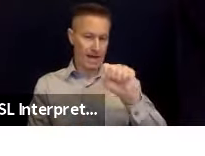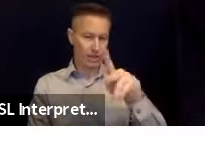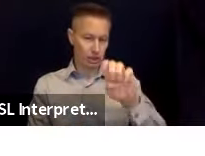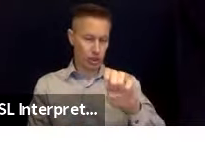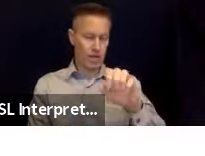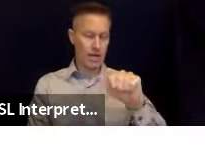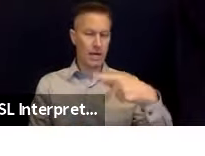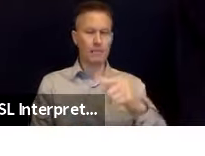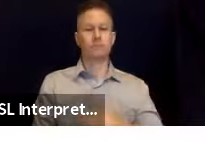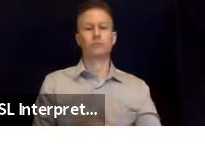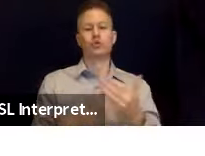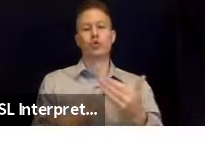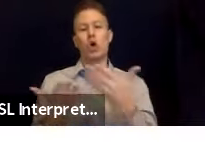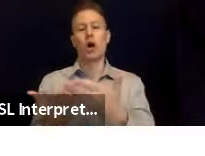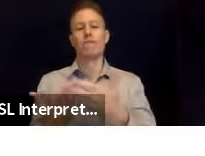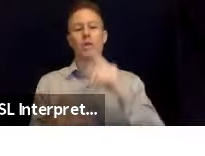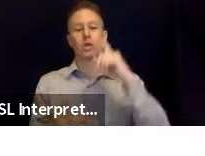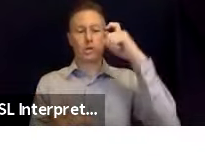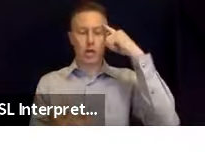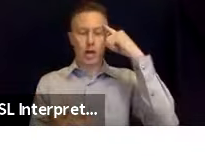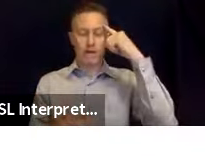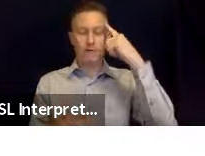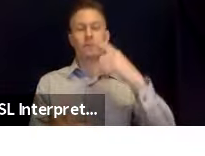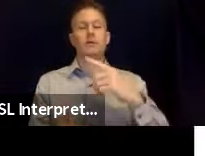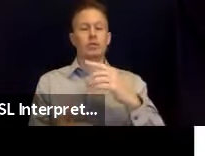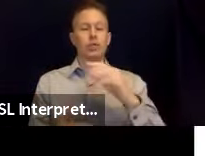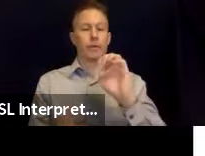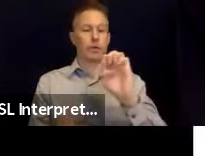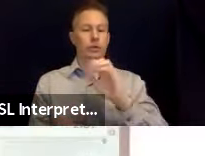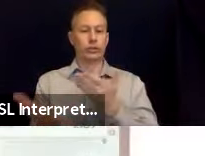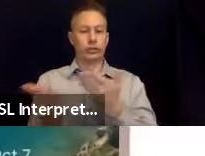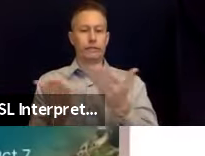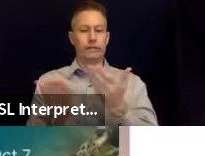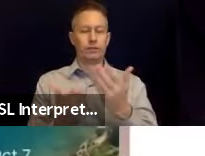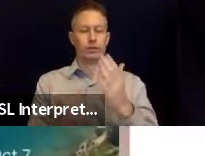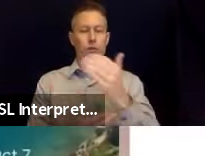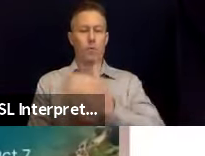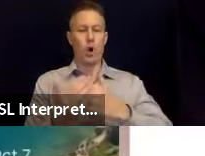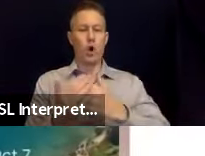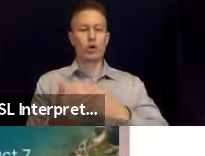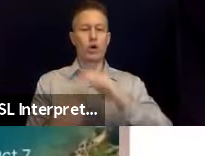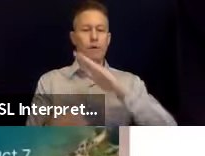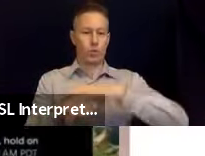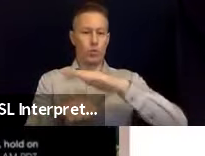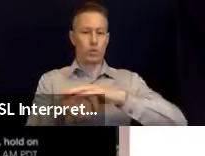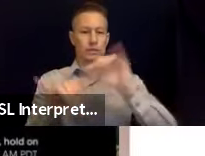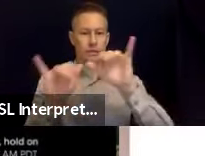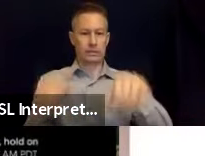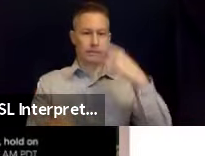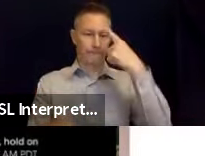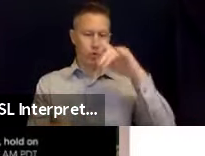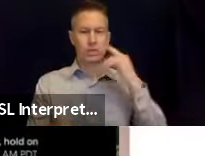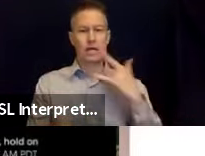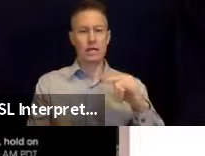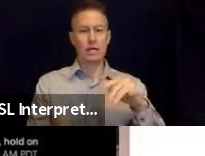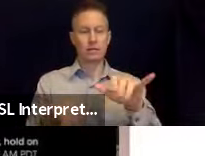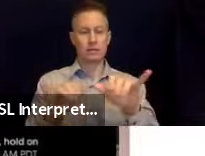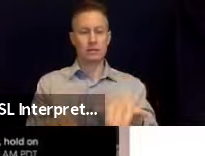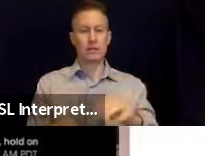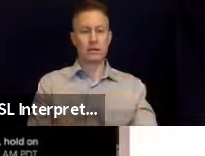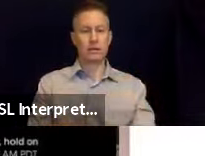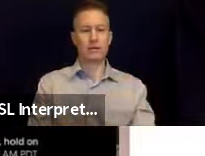and it's part of Earthquake Warning California's statewide warning system that aims to give people warning that an earthquake is Earthquake.